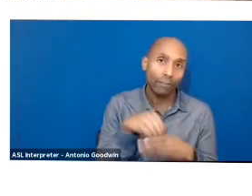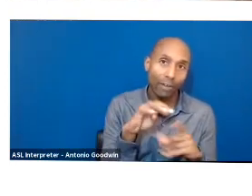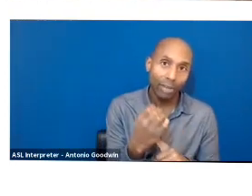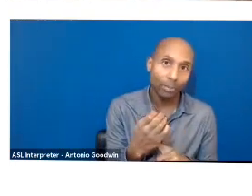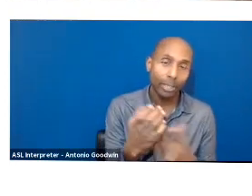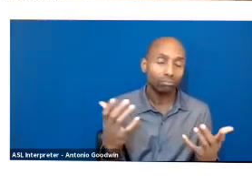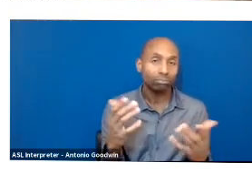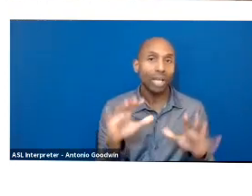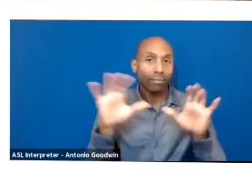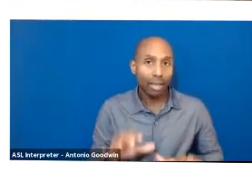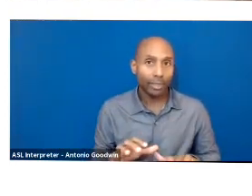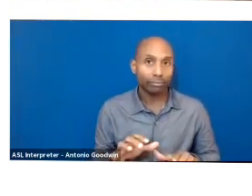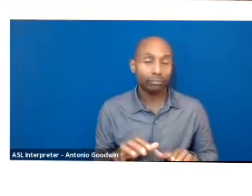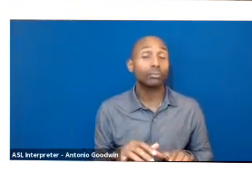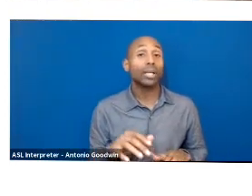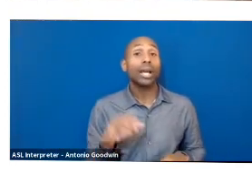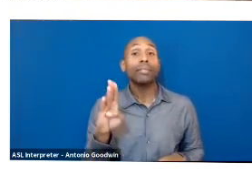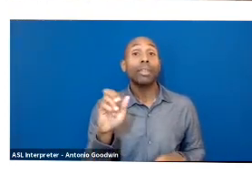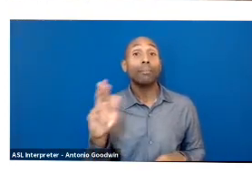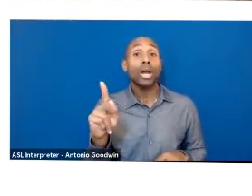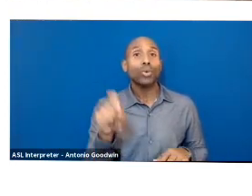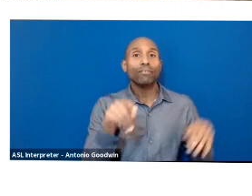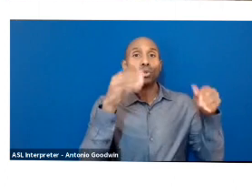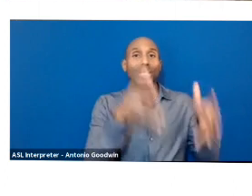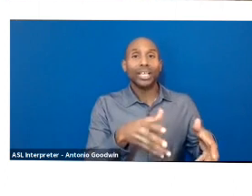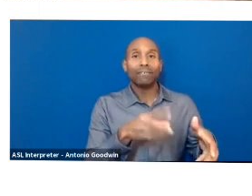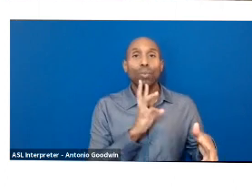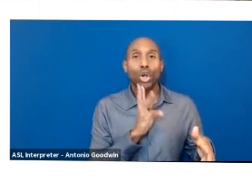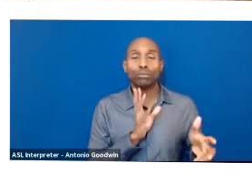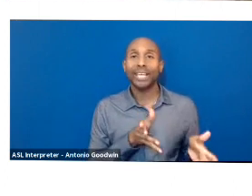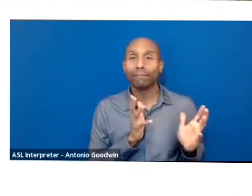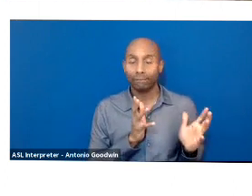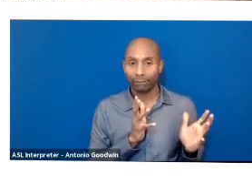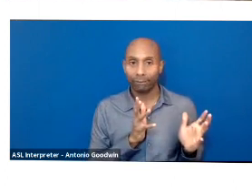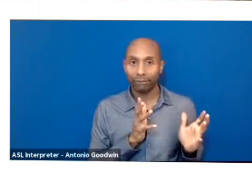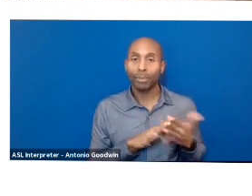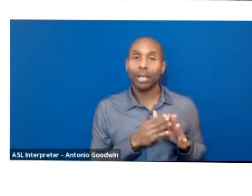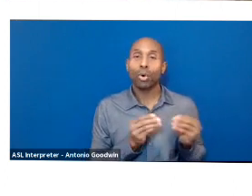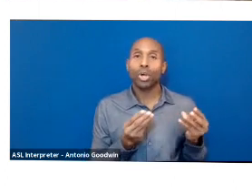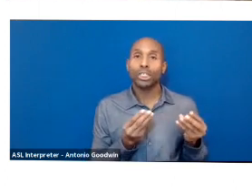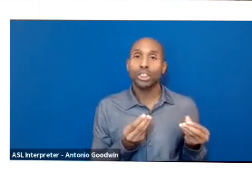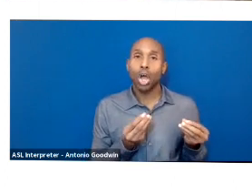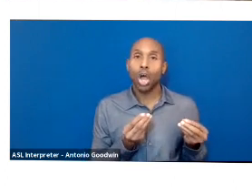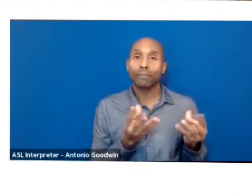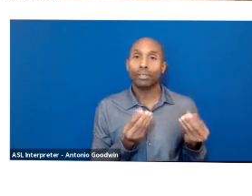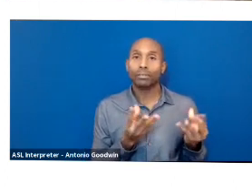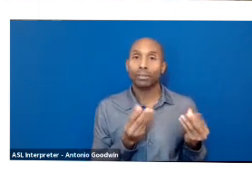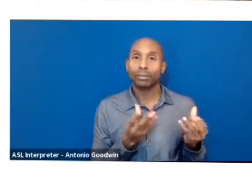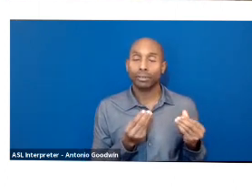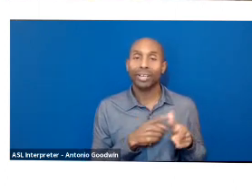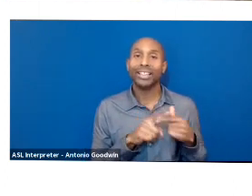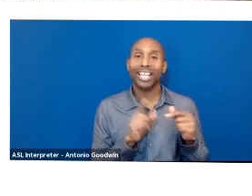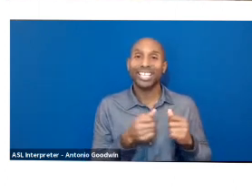gets soft and is more malleable, and then you start to stretch it. And as you stretch the bark, these sort of holes, these pores form